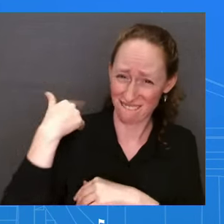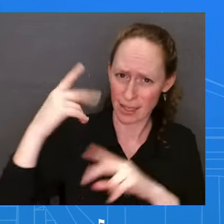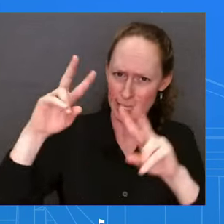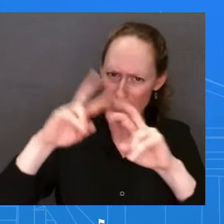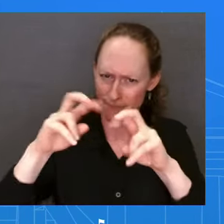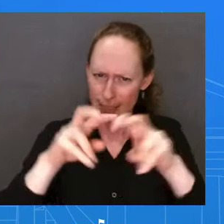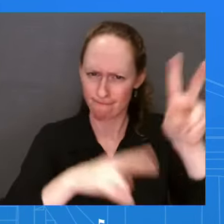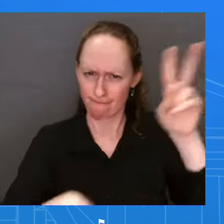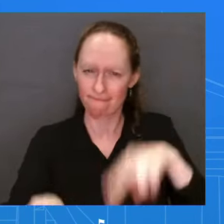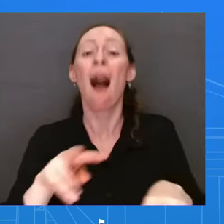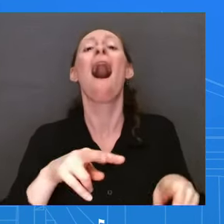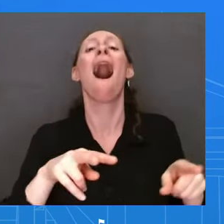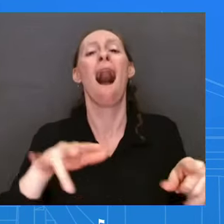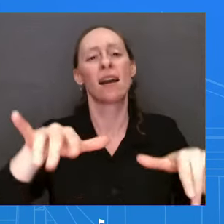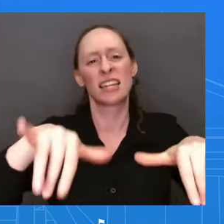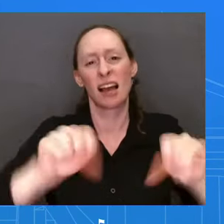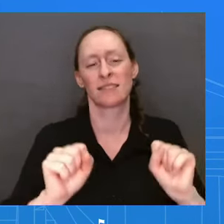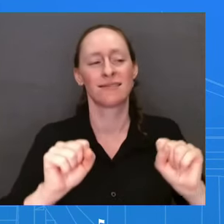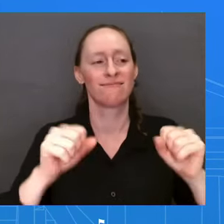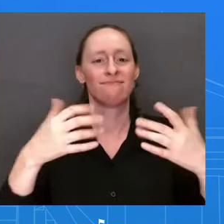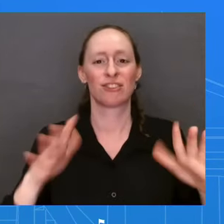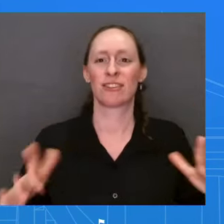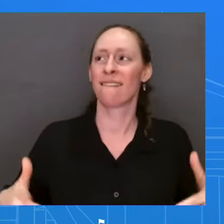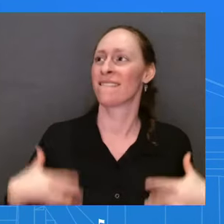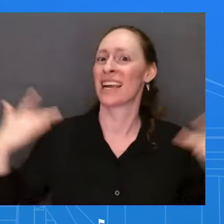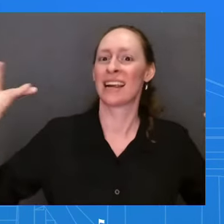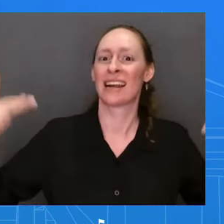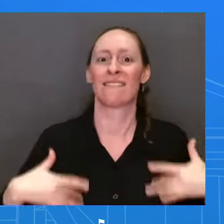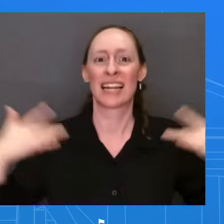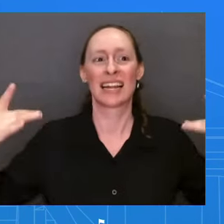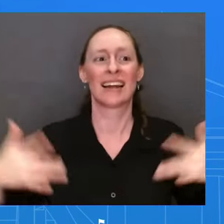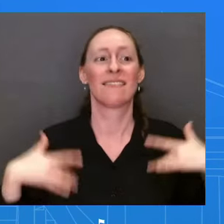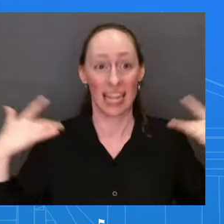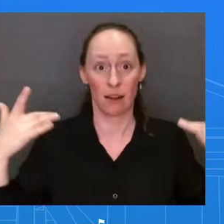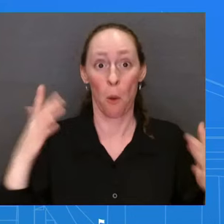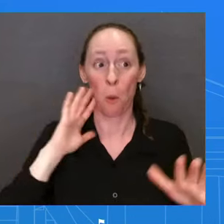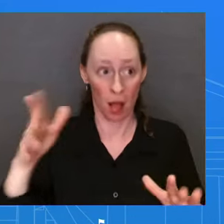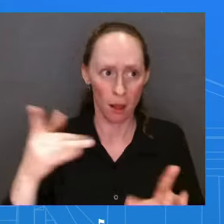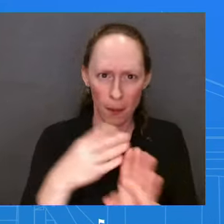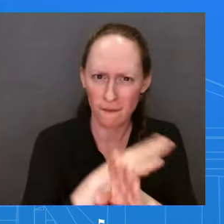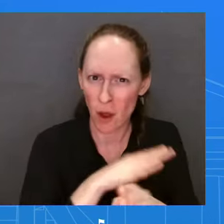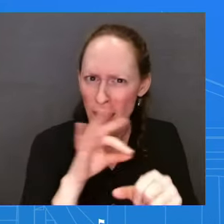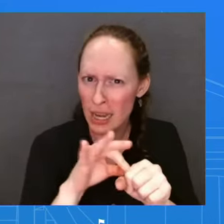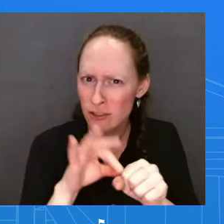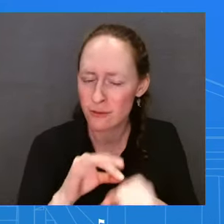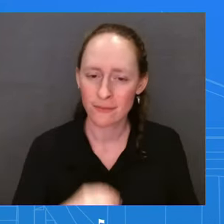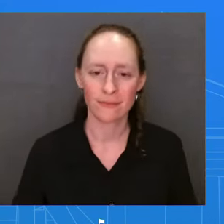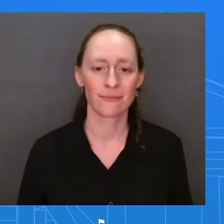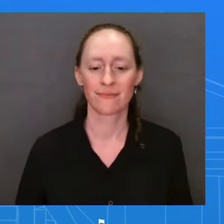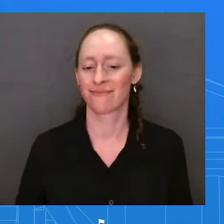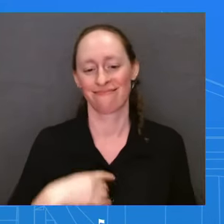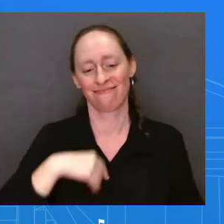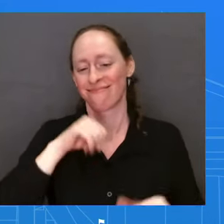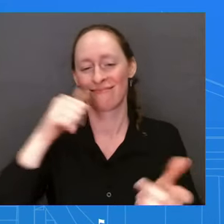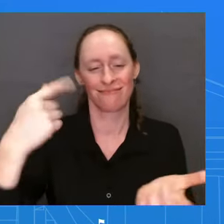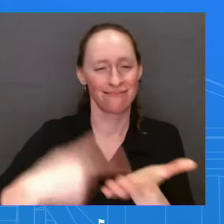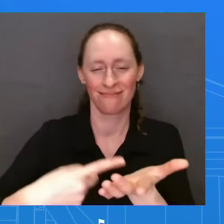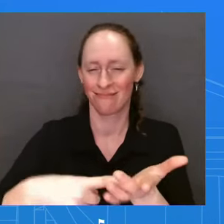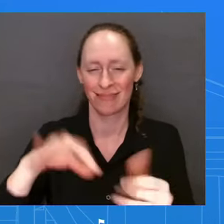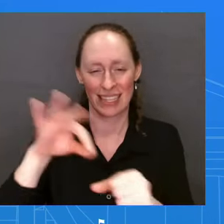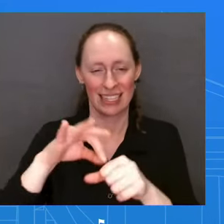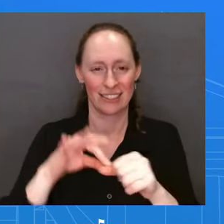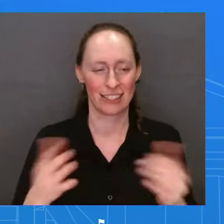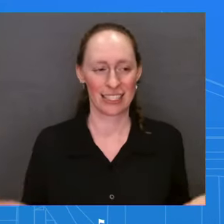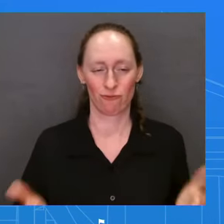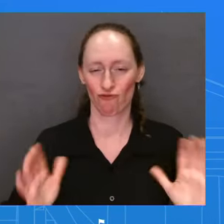Ms. Well, look, I'm not going to speak to future elections from here, but this president is, as I said, we have already seen